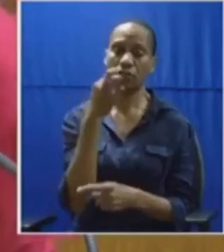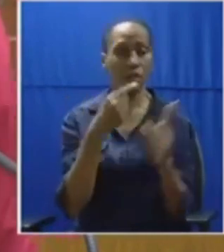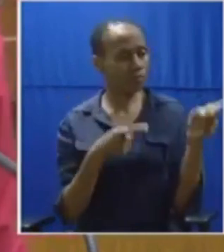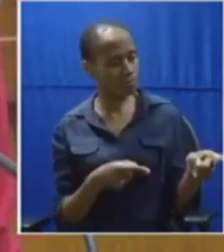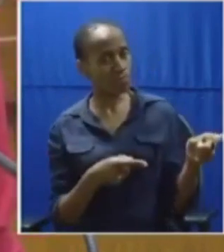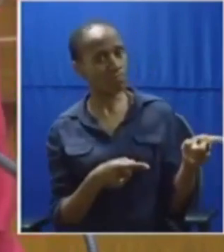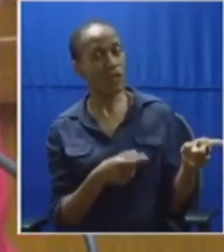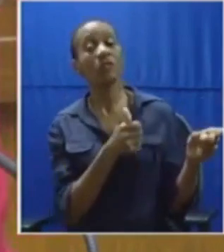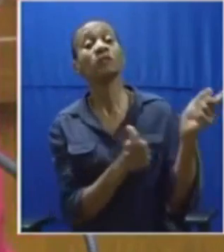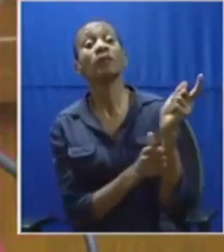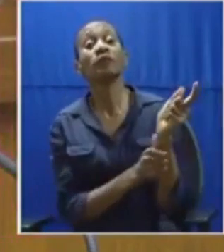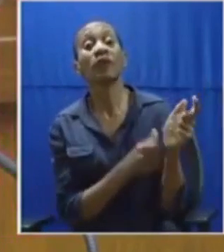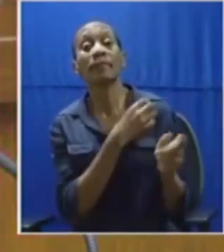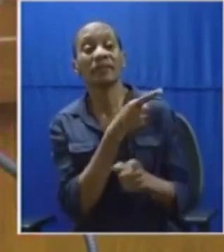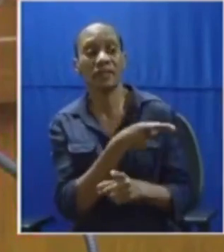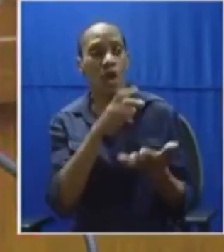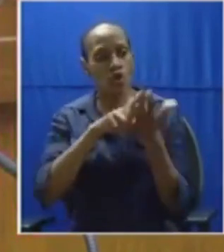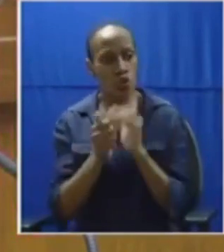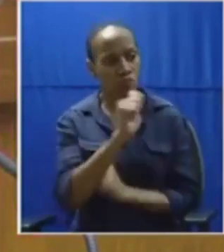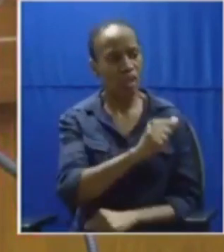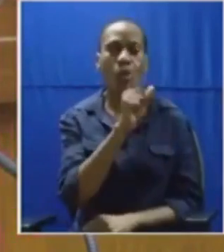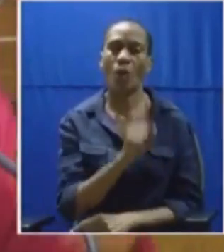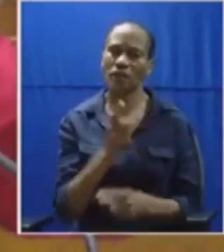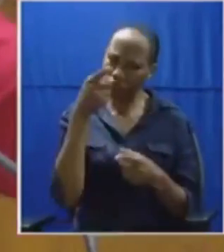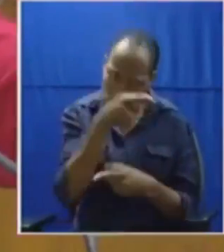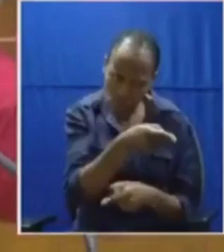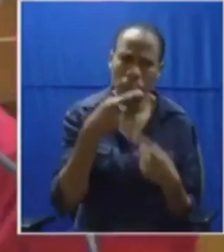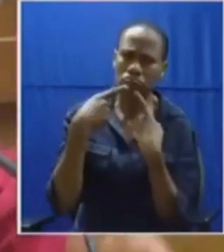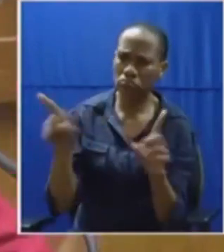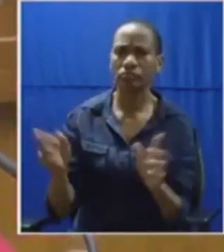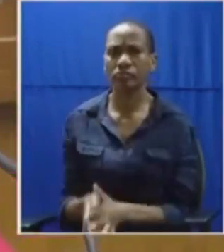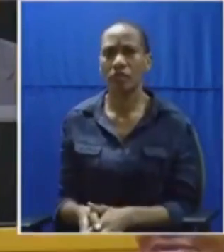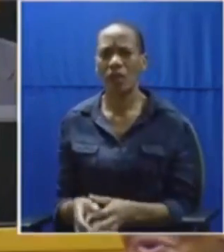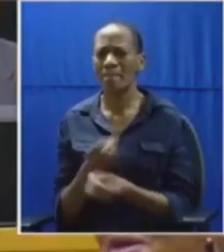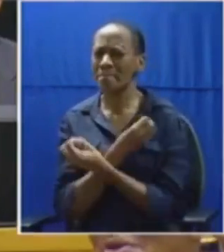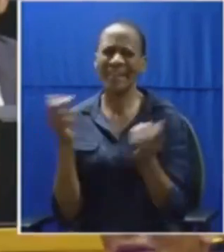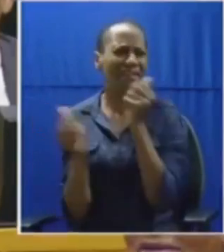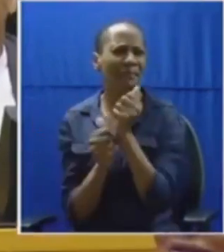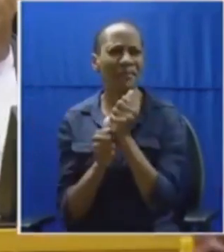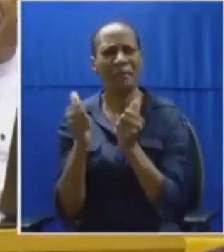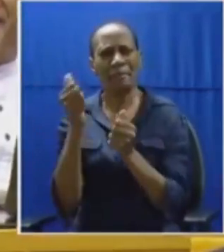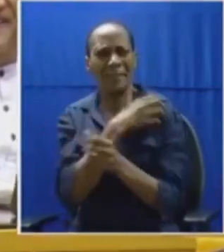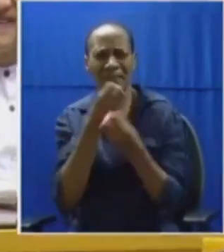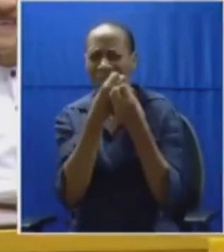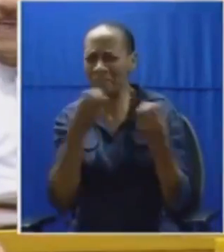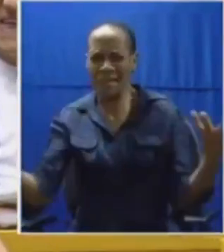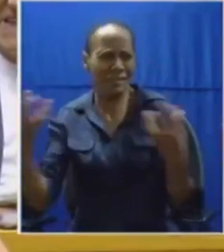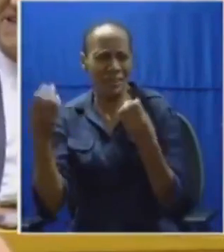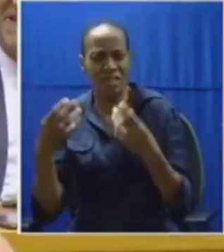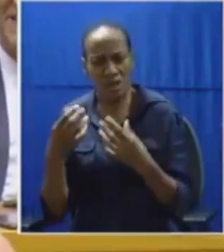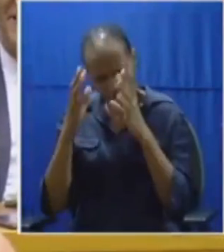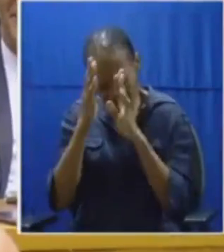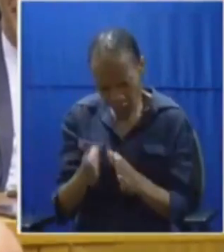minister this will be a role of that particular deputy minister you've got too many deputy ministers for patronage